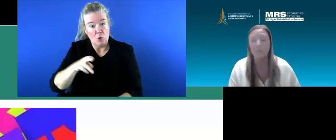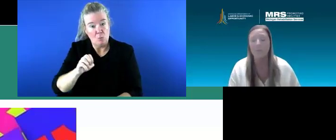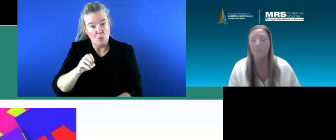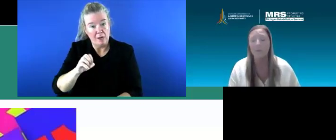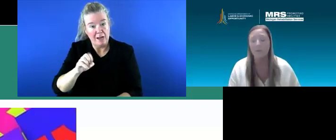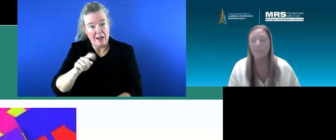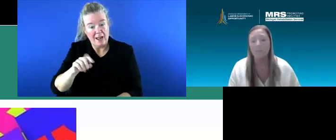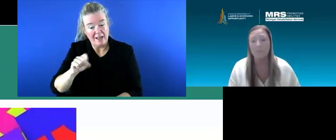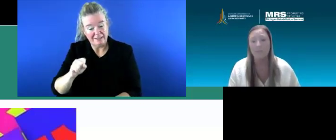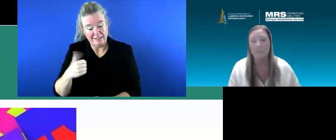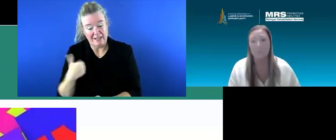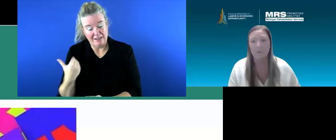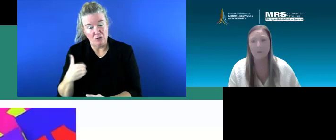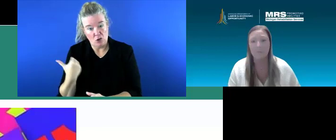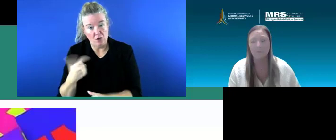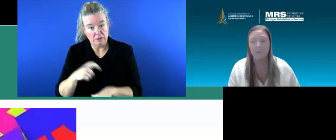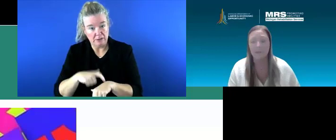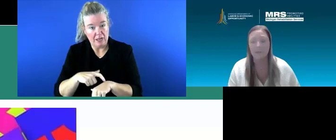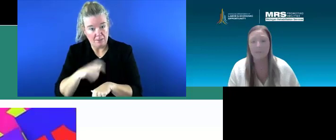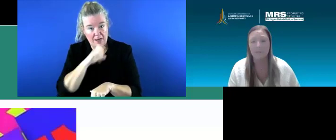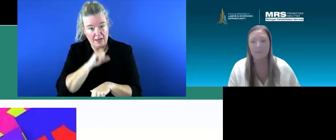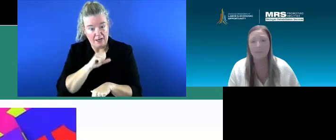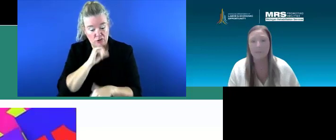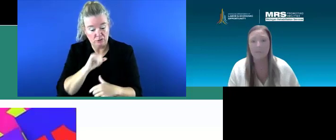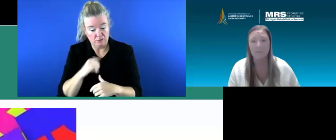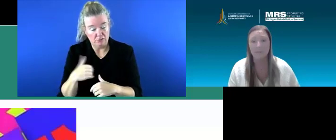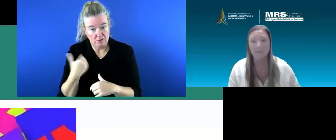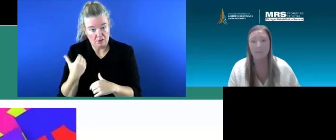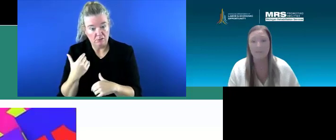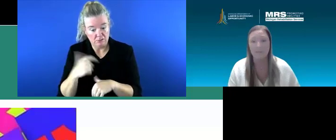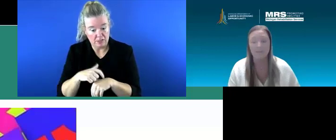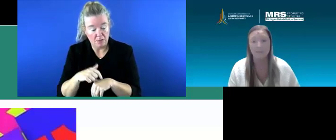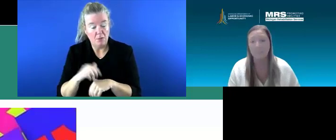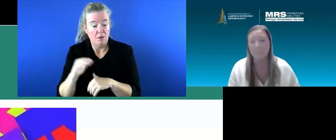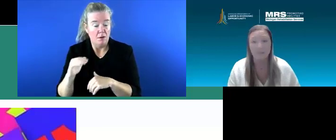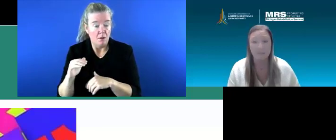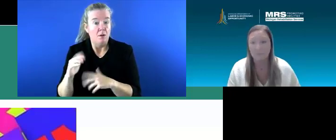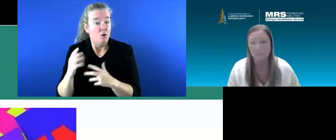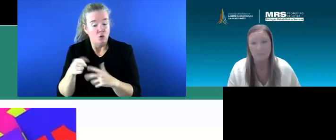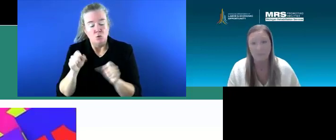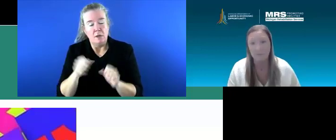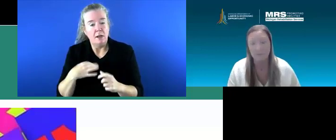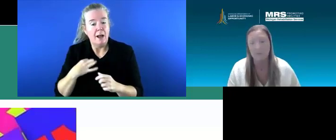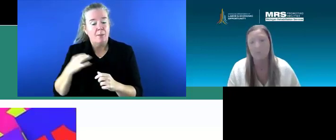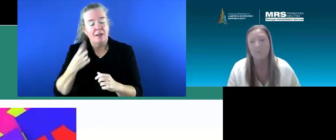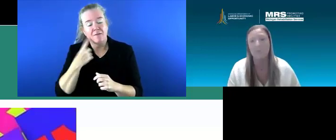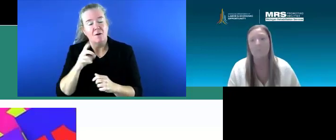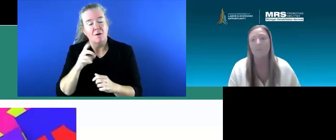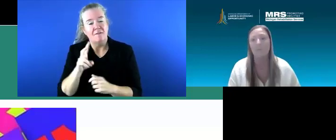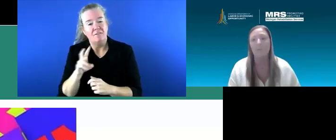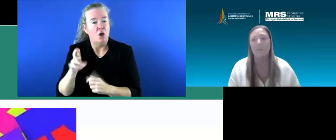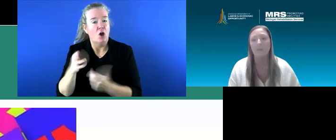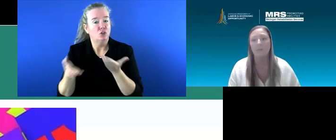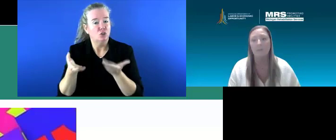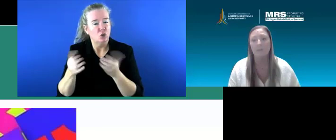that early, um, time frame, um, you can, you know, apply for the VR services and then you